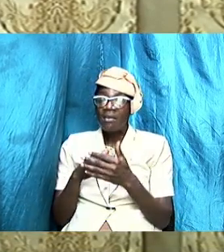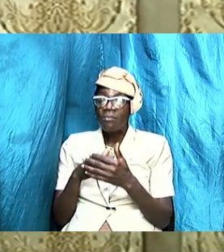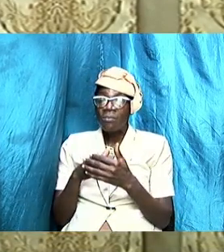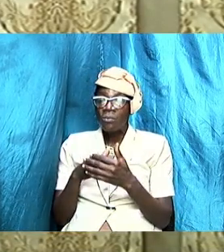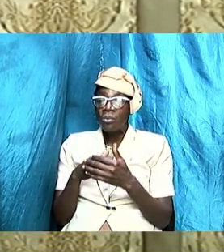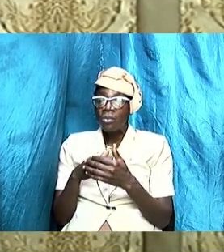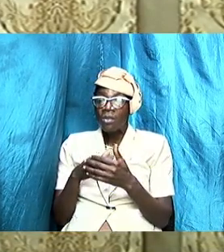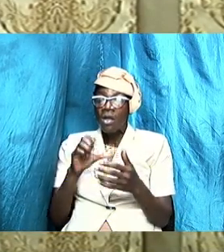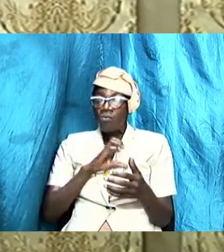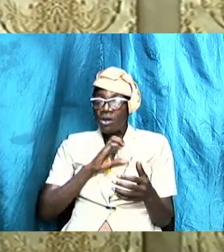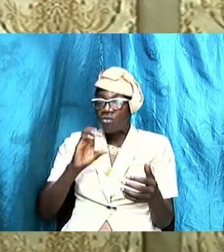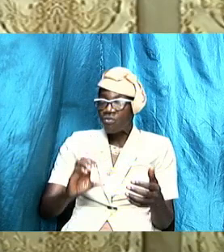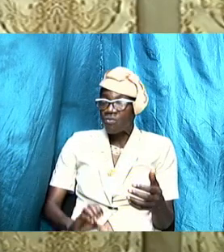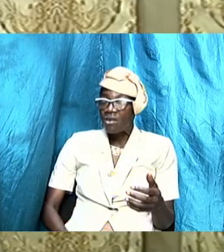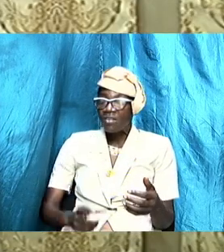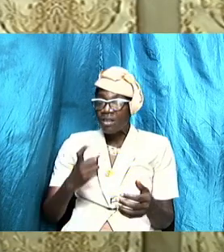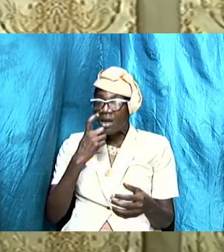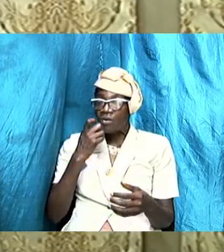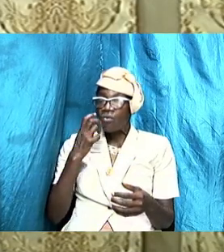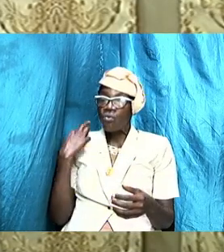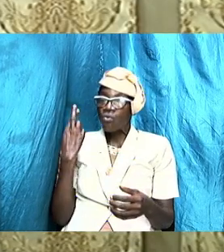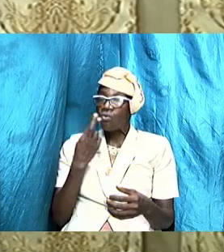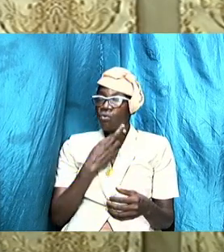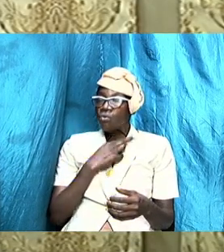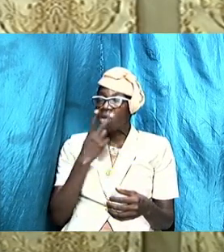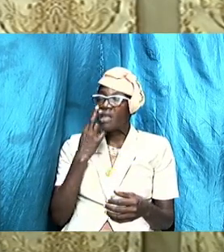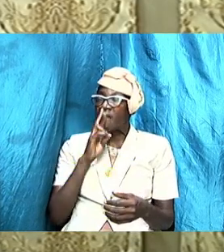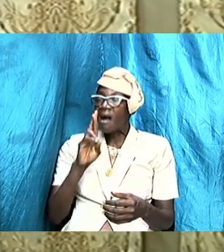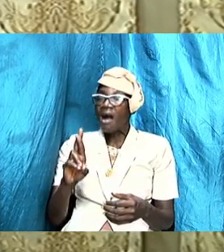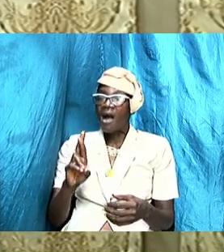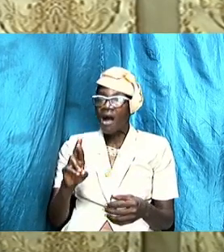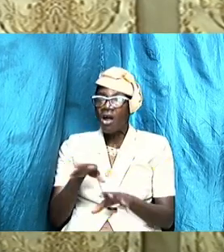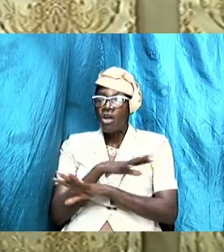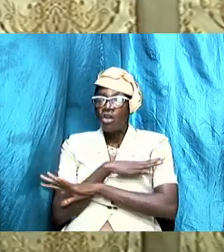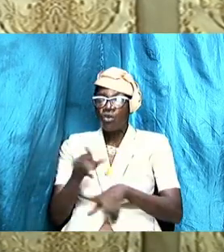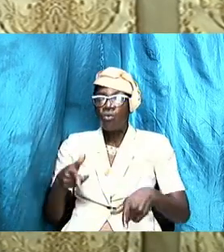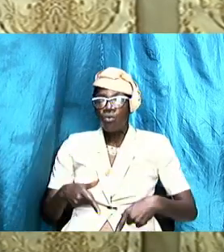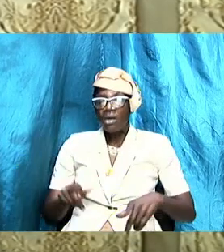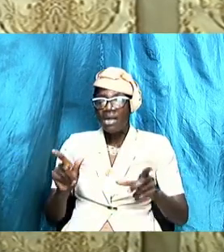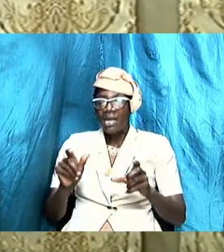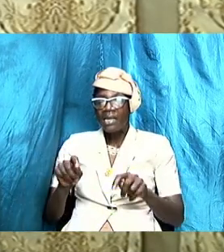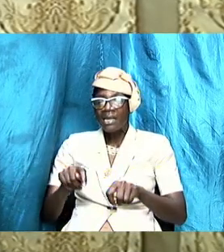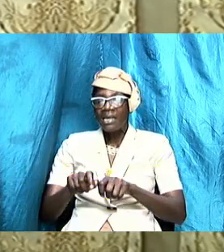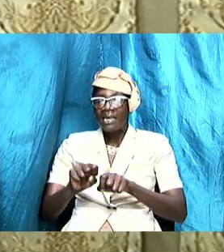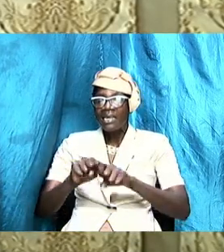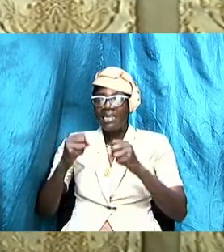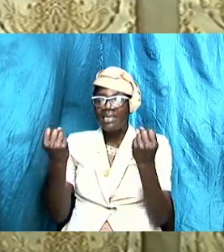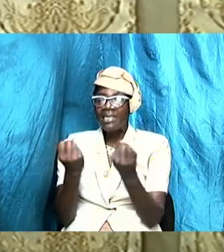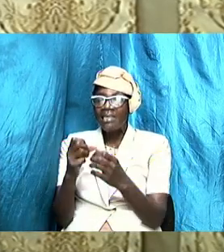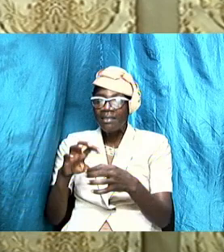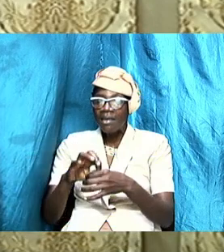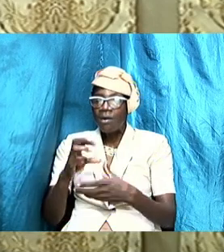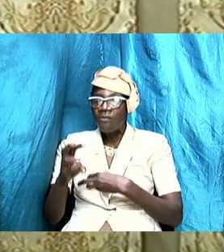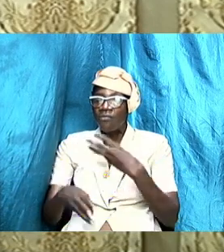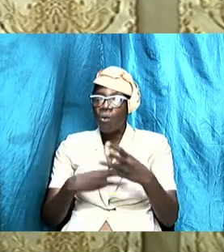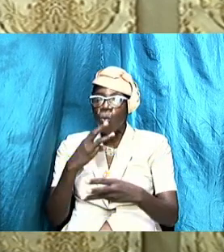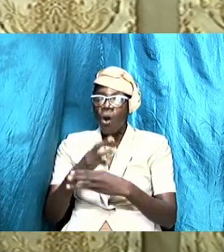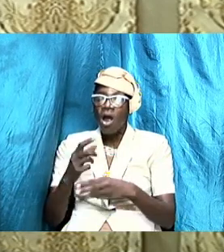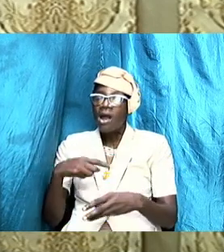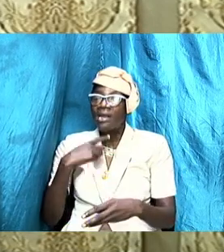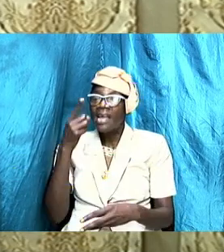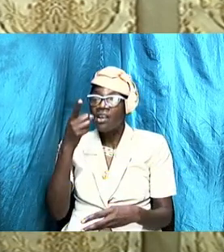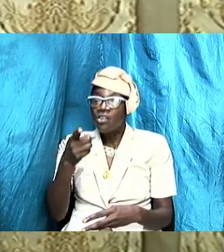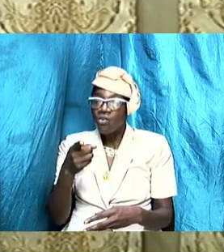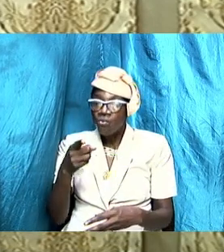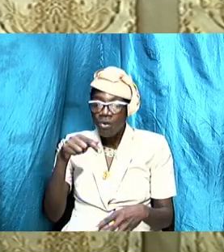and who we are yes and do not let the systems of the world dictate into